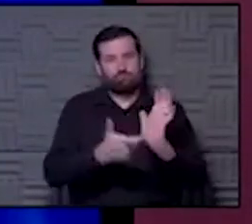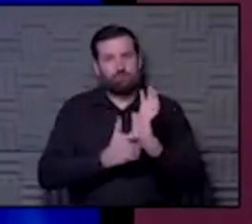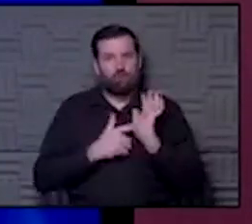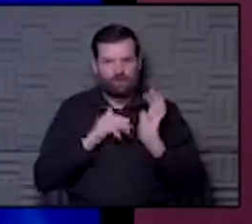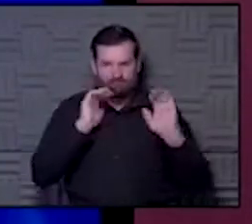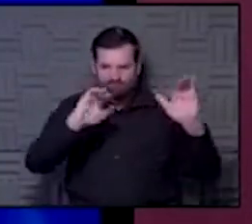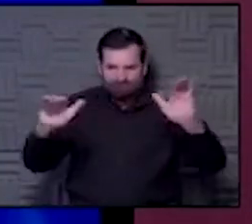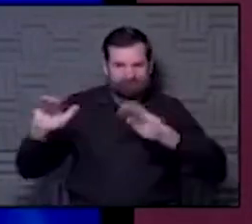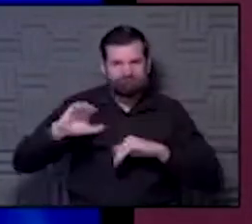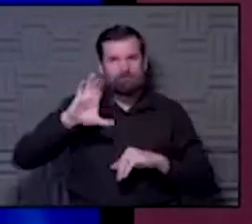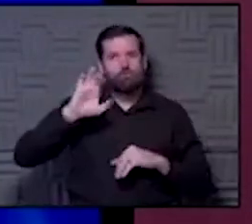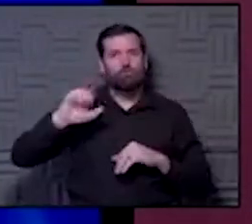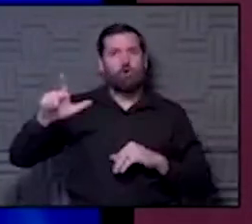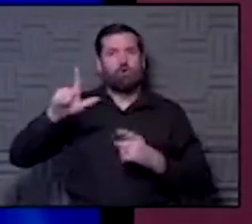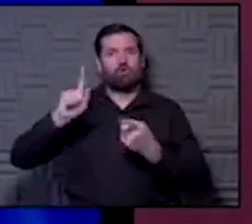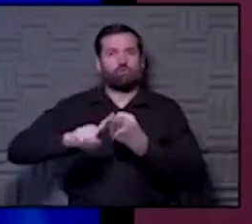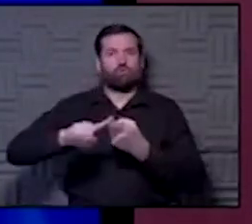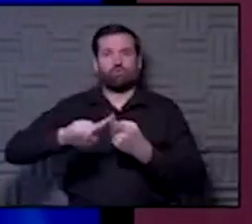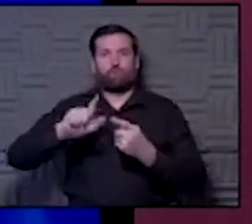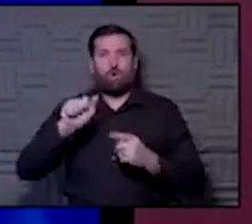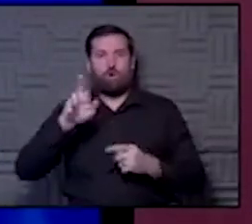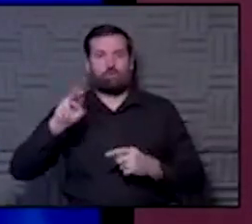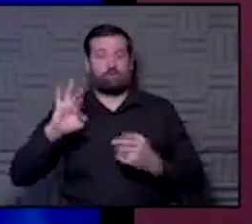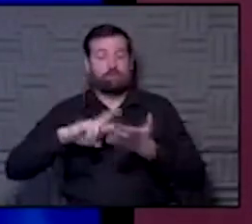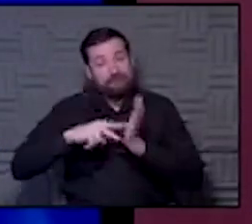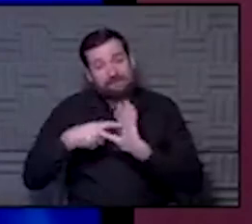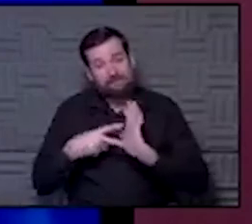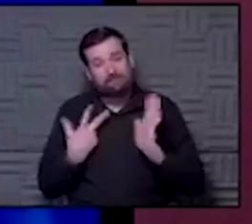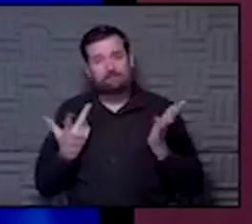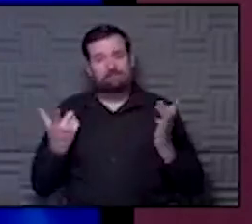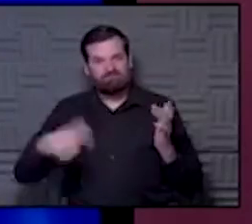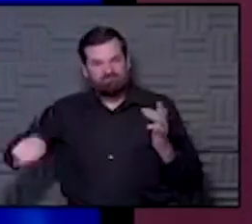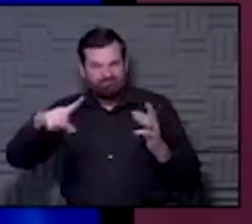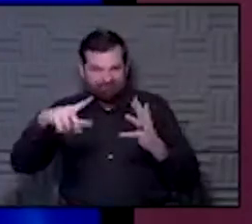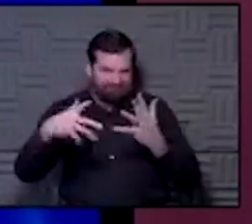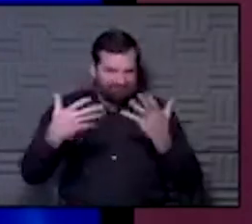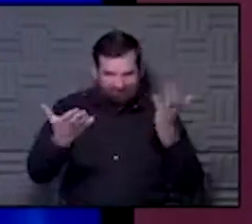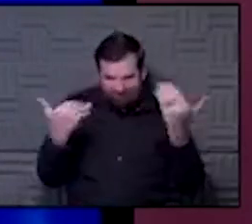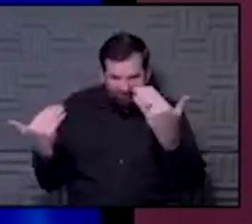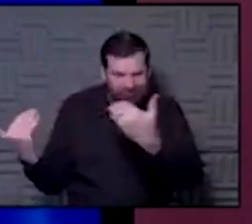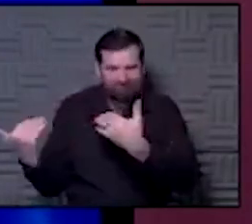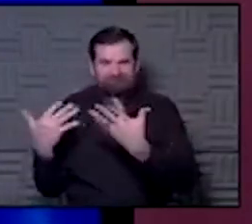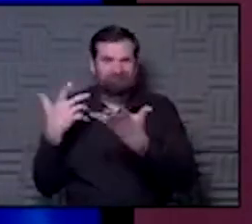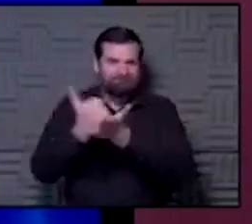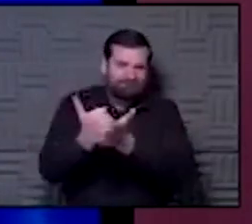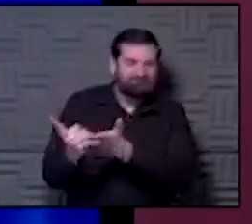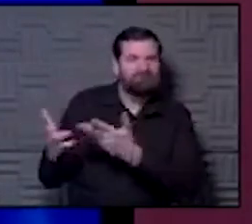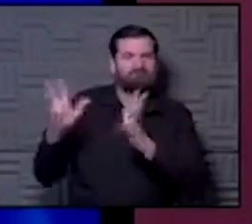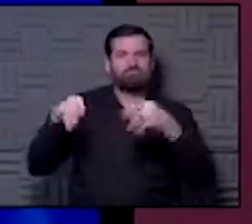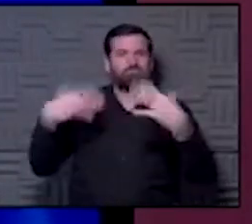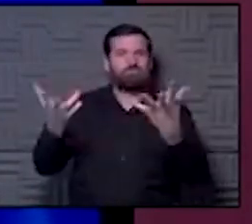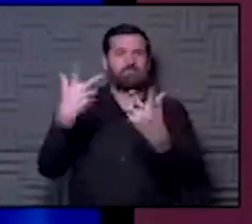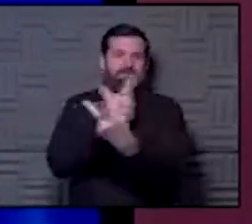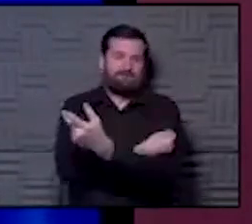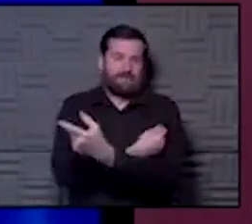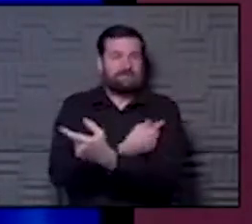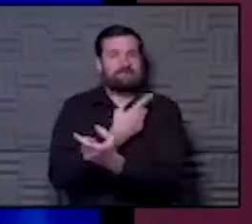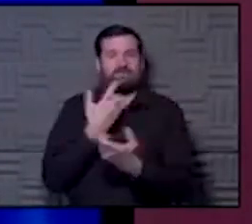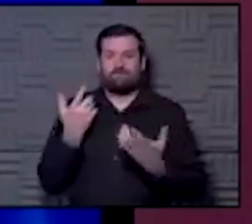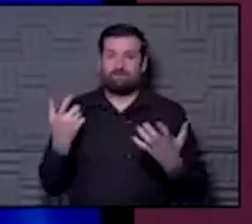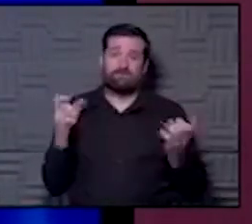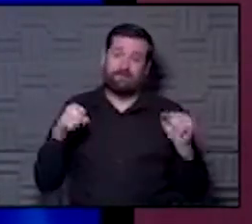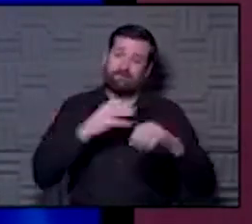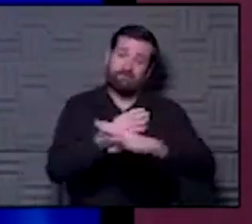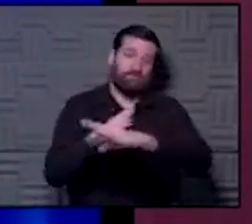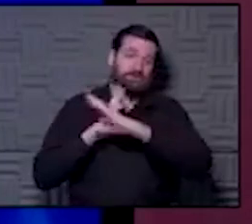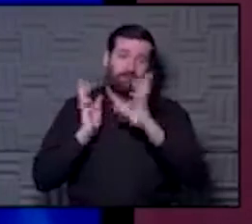arms. And I mean that both in the figurative and the literal sense, because that's what's going to help us get the vaccine into people and get it in their arms so we can get people